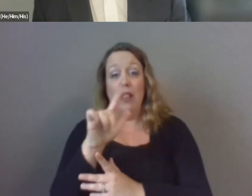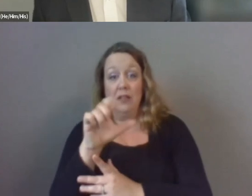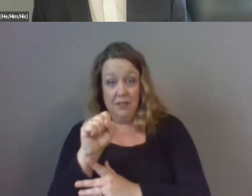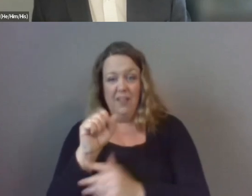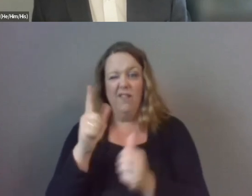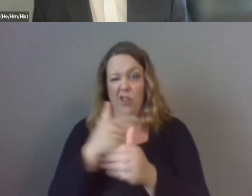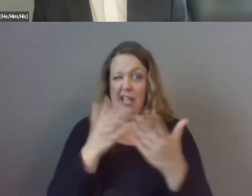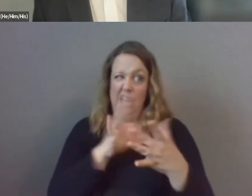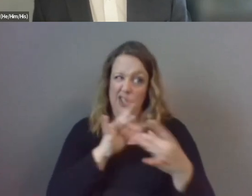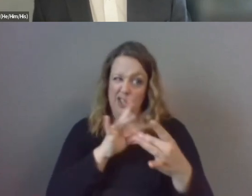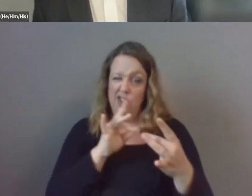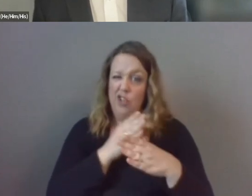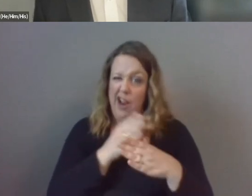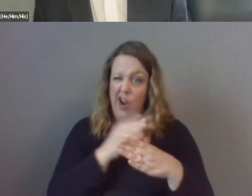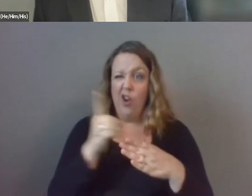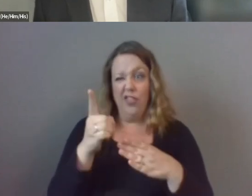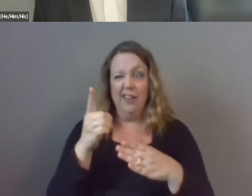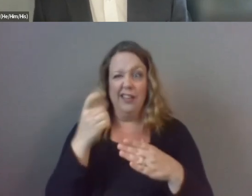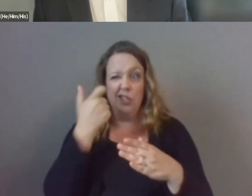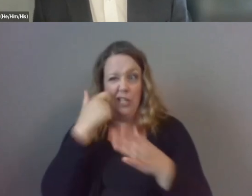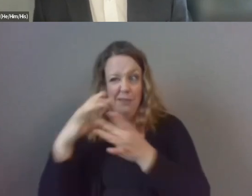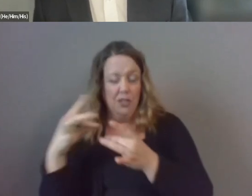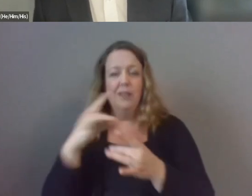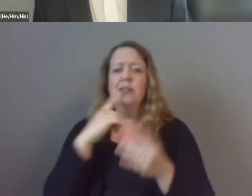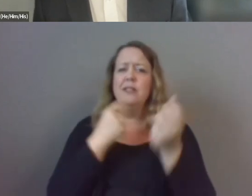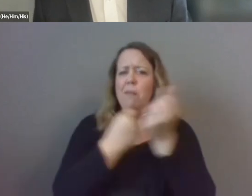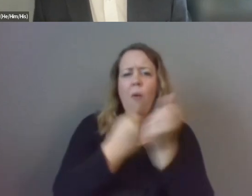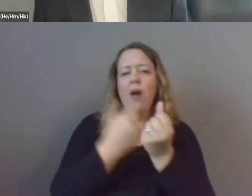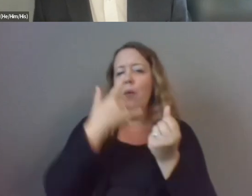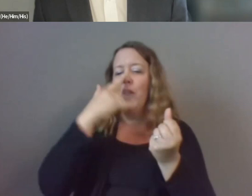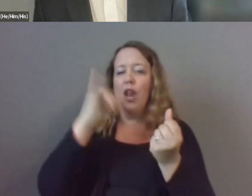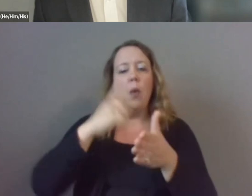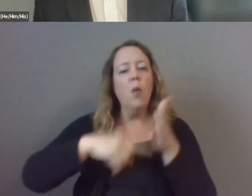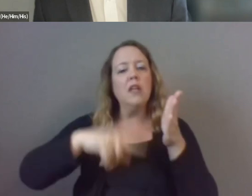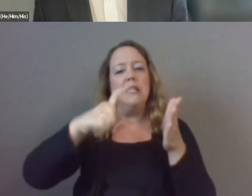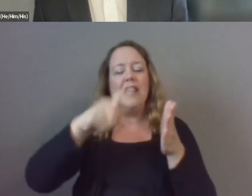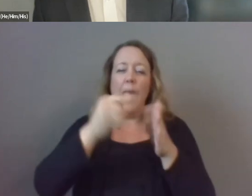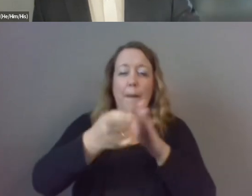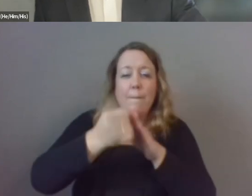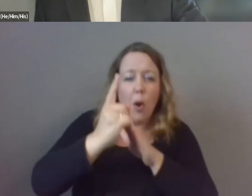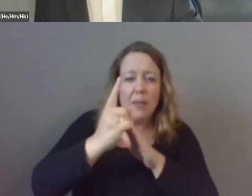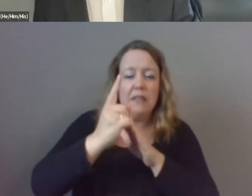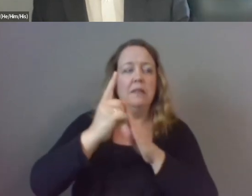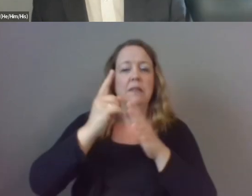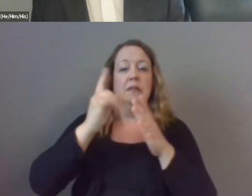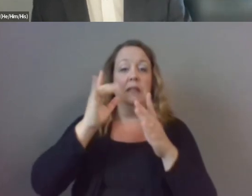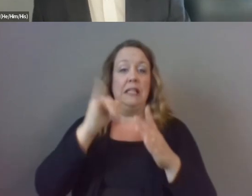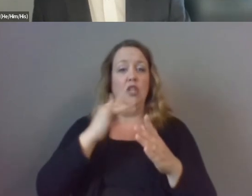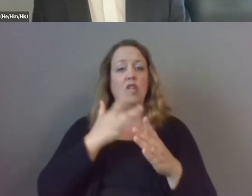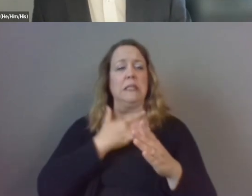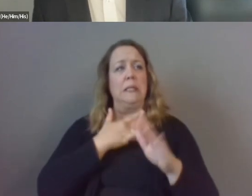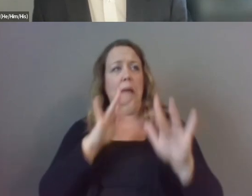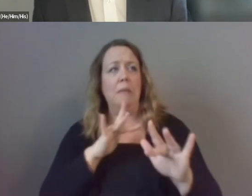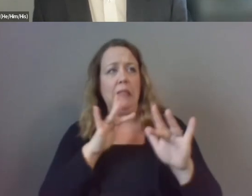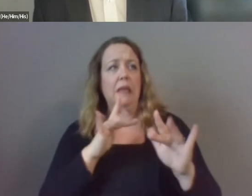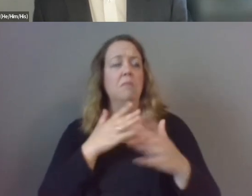aaron was just mentioning is just support what does it look like what do they need in that moment is it an empathetic air do they need to take one of the coaches